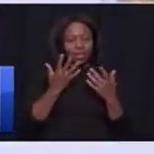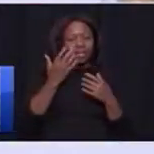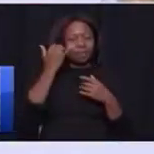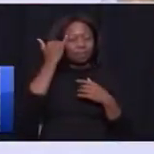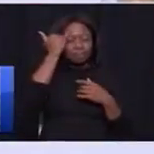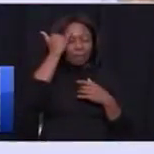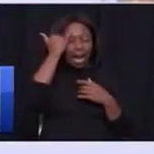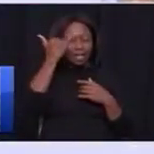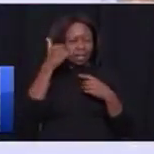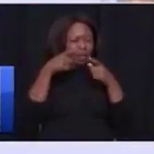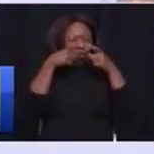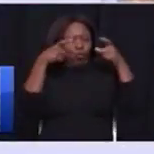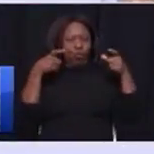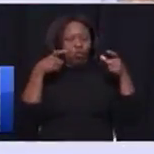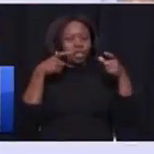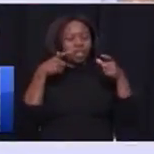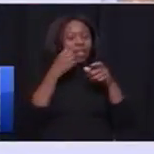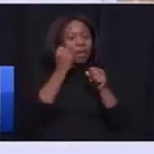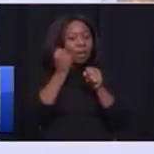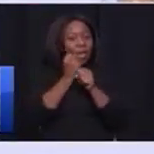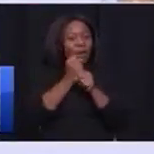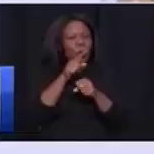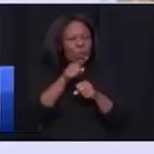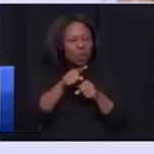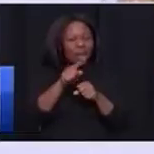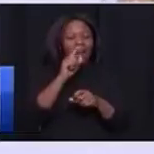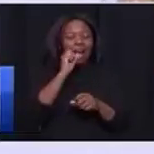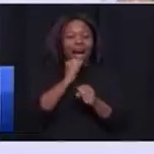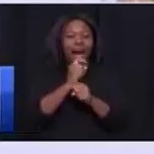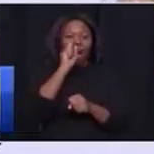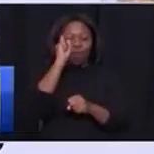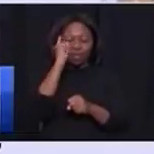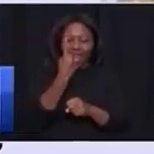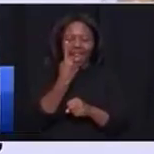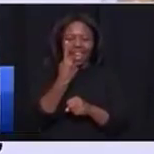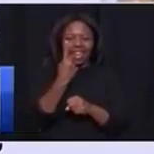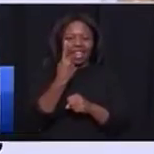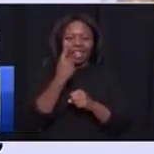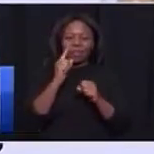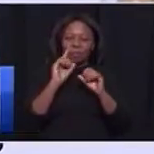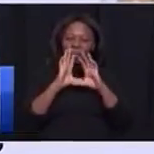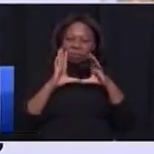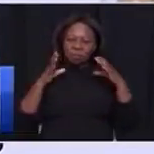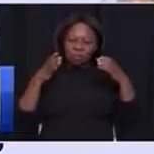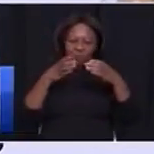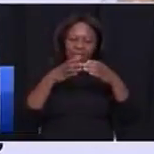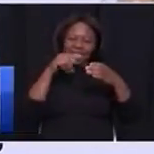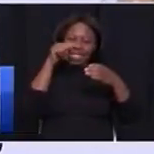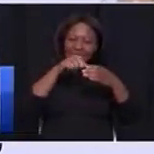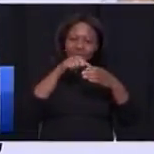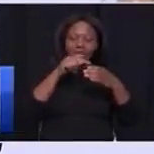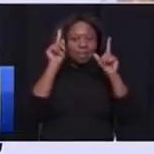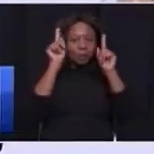idea of creating Gauteng into a single multi-tier special economic